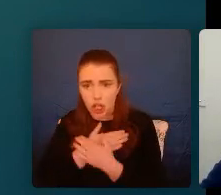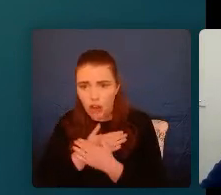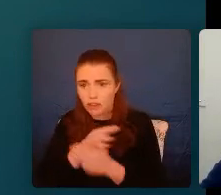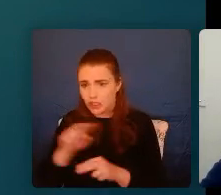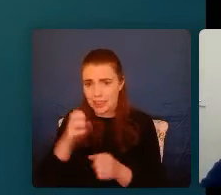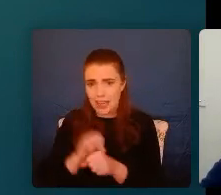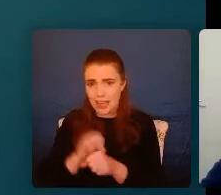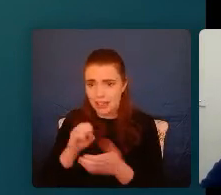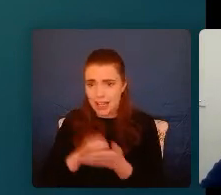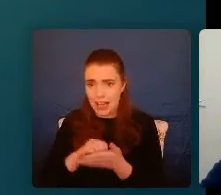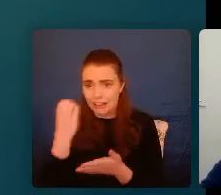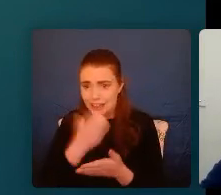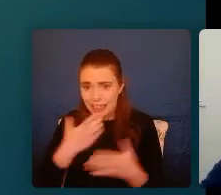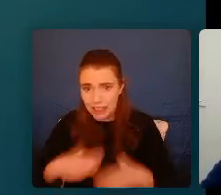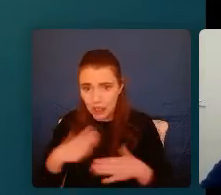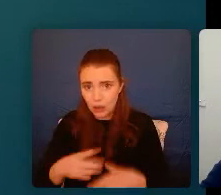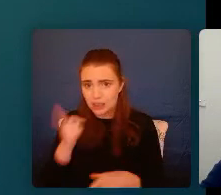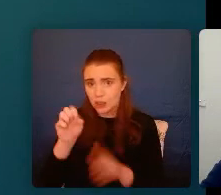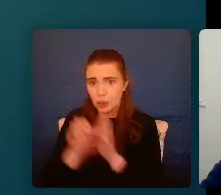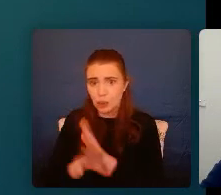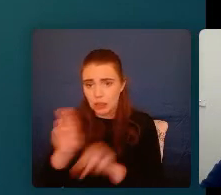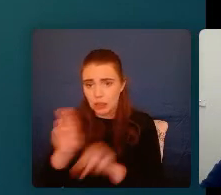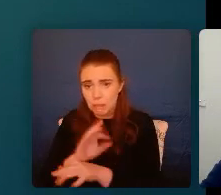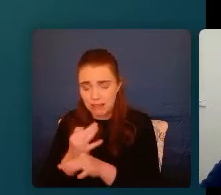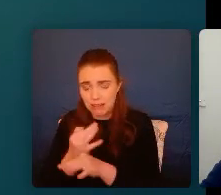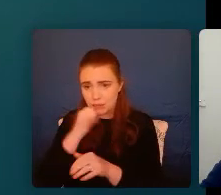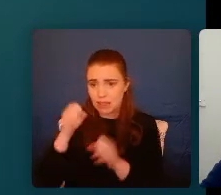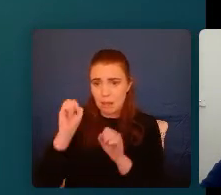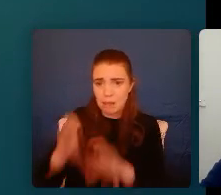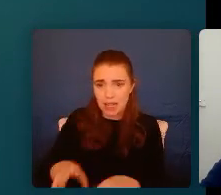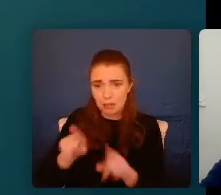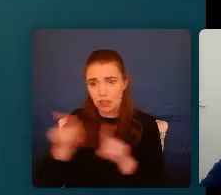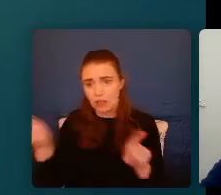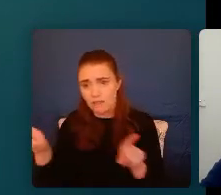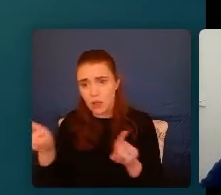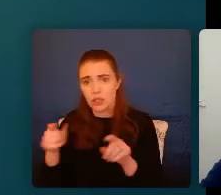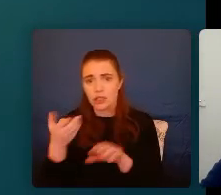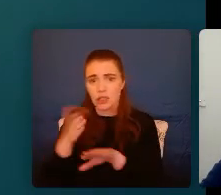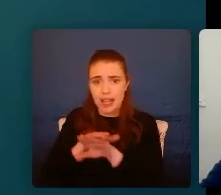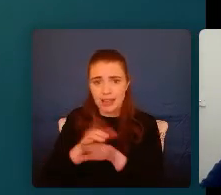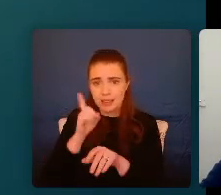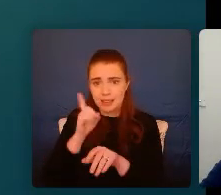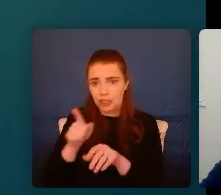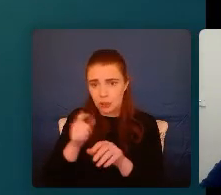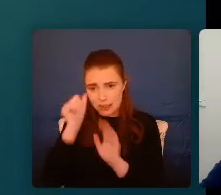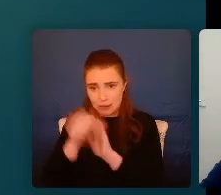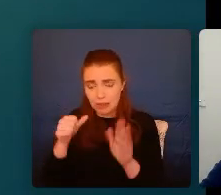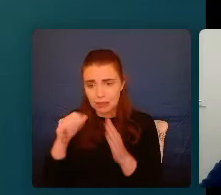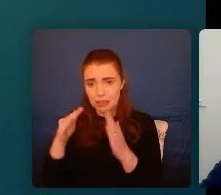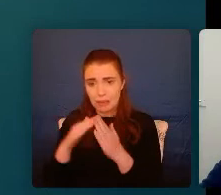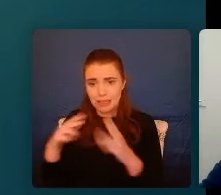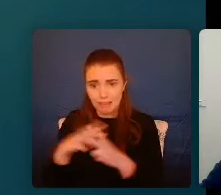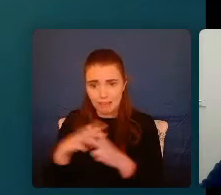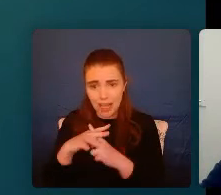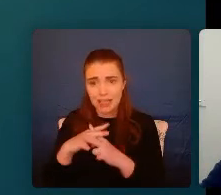clothes? Did you lose a parent through abandonment or divorce or death? Did you experience domestic violence? Was there a